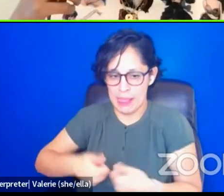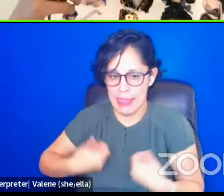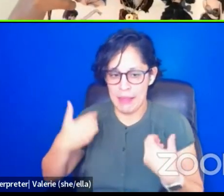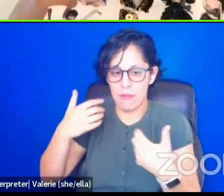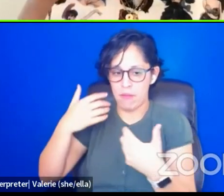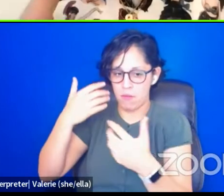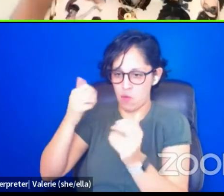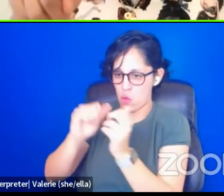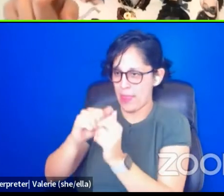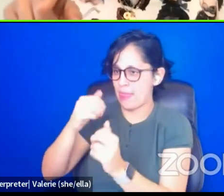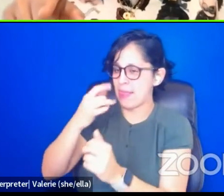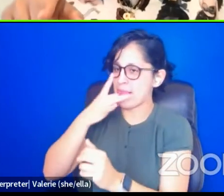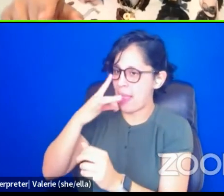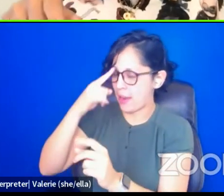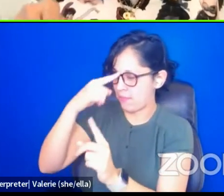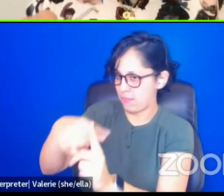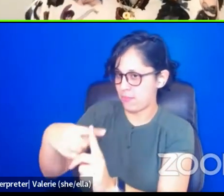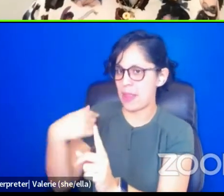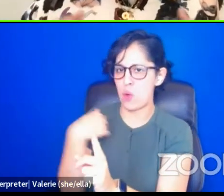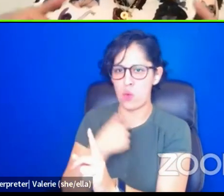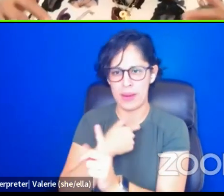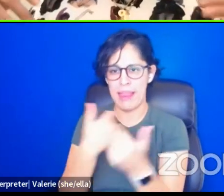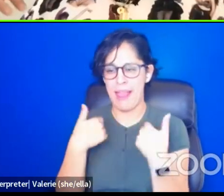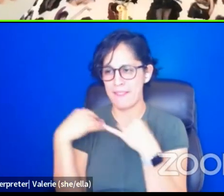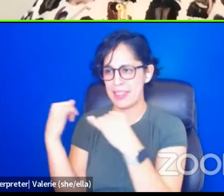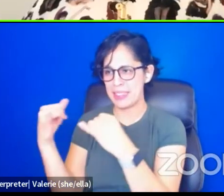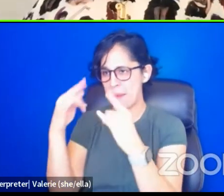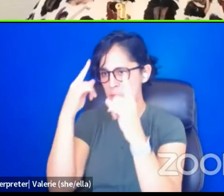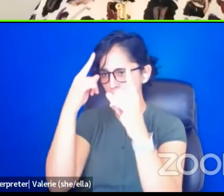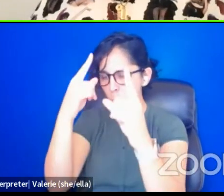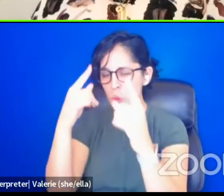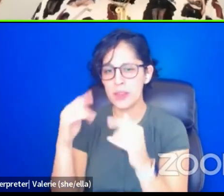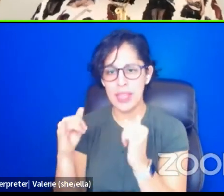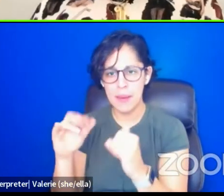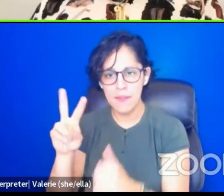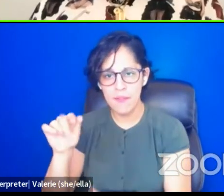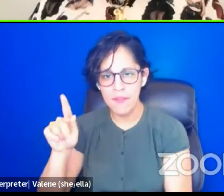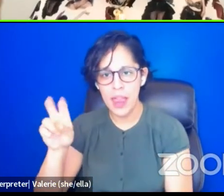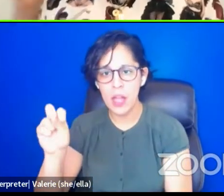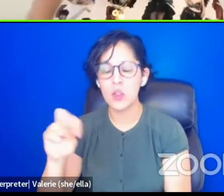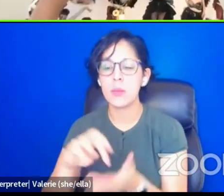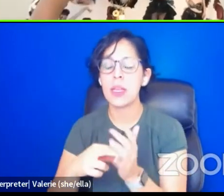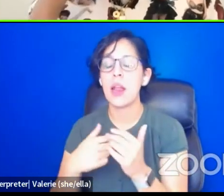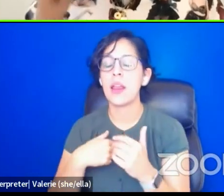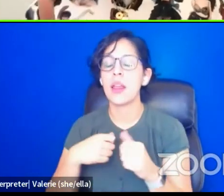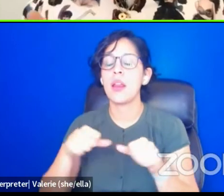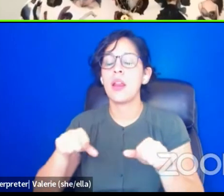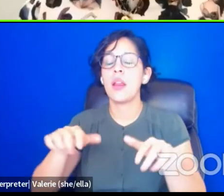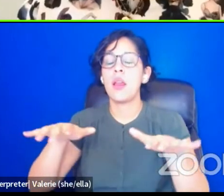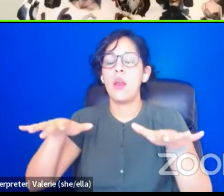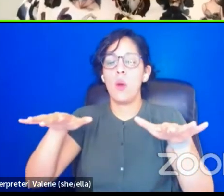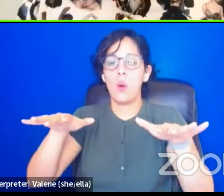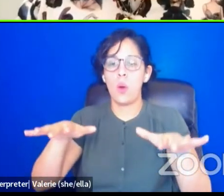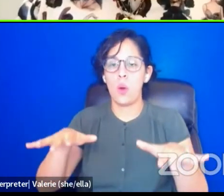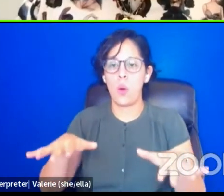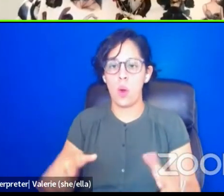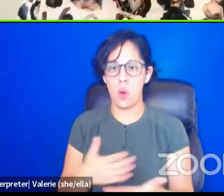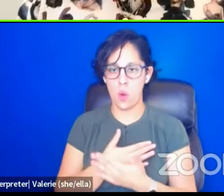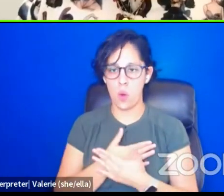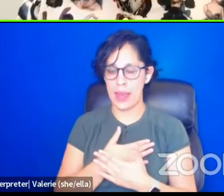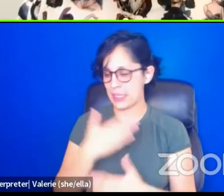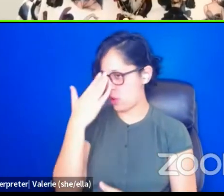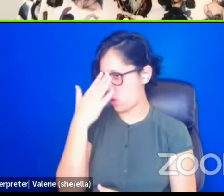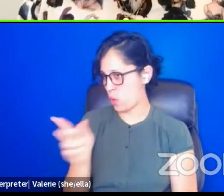towards the same thing. And so it's almost like I can rest and know that they are going